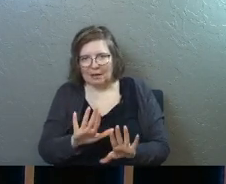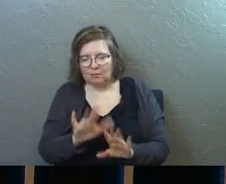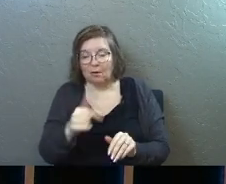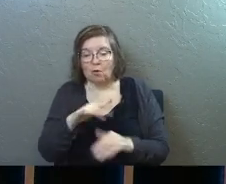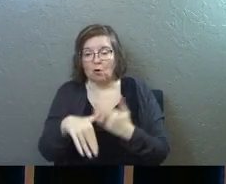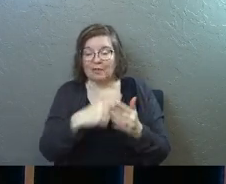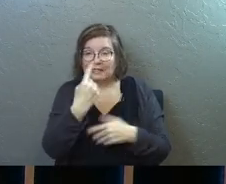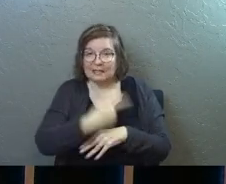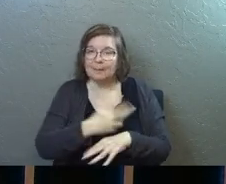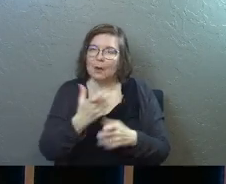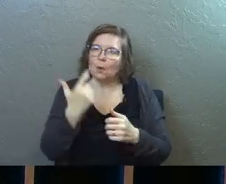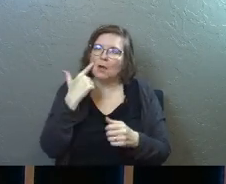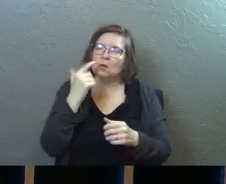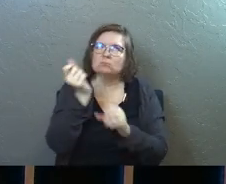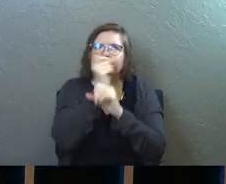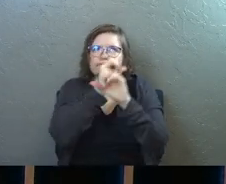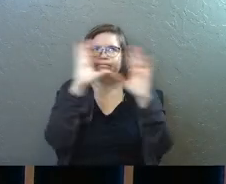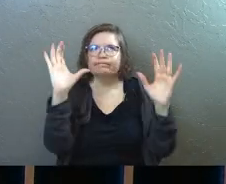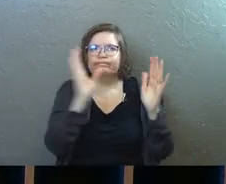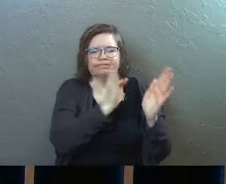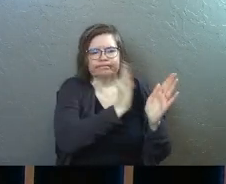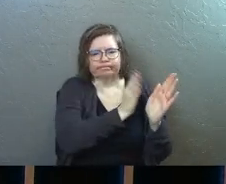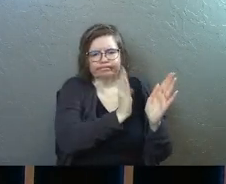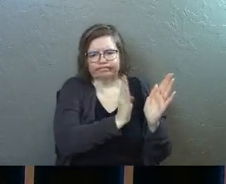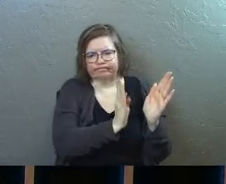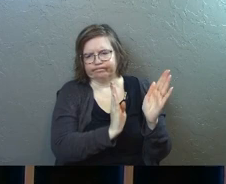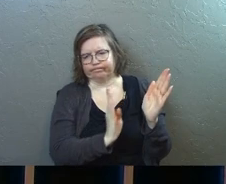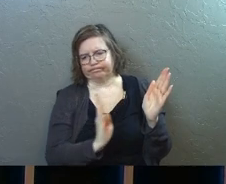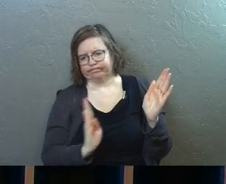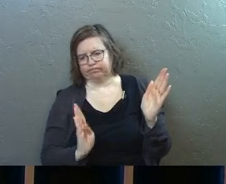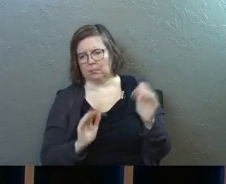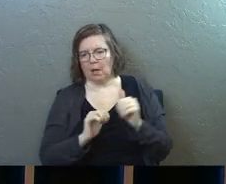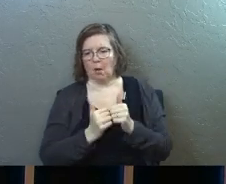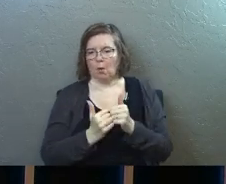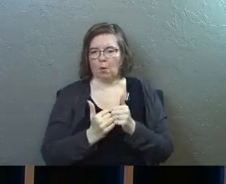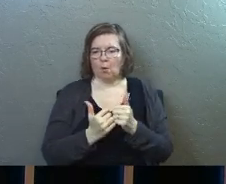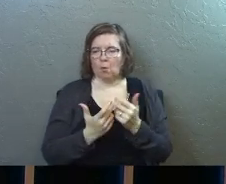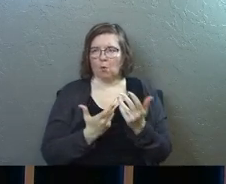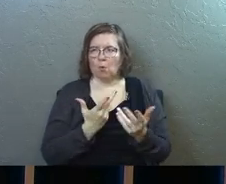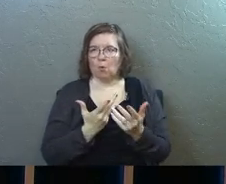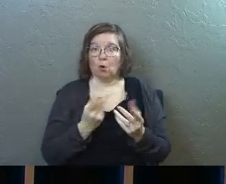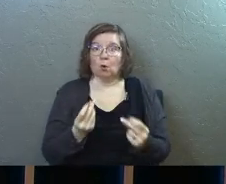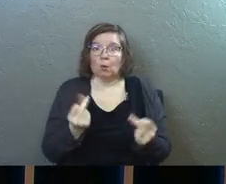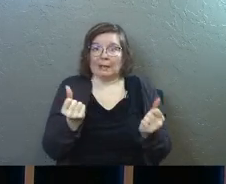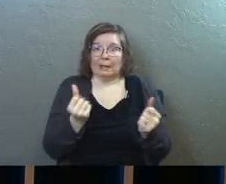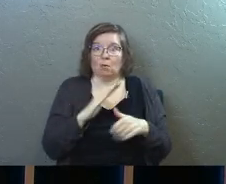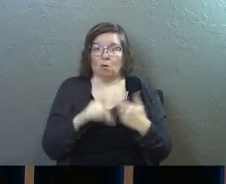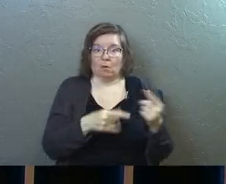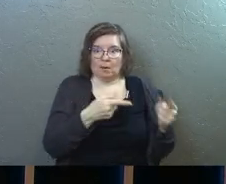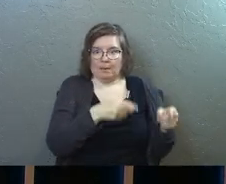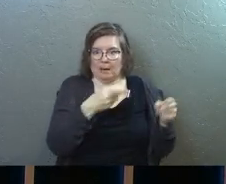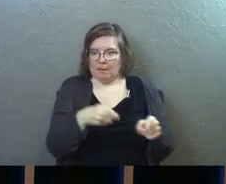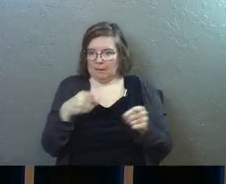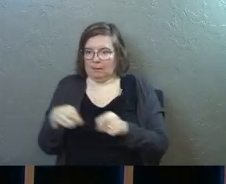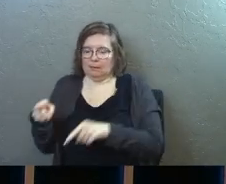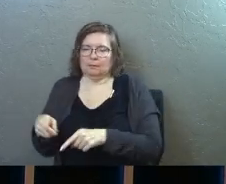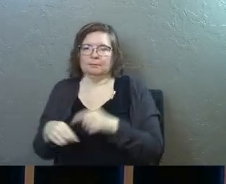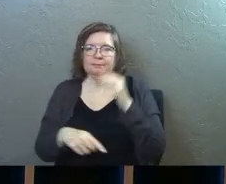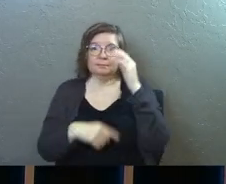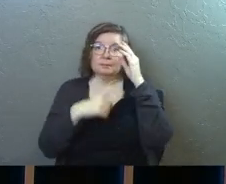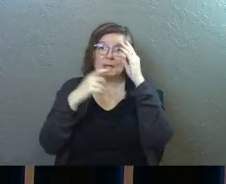on, on all these days. But I just want you to get you to have a sense of how quick all of this is.